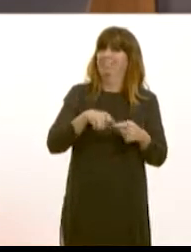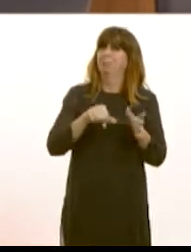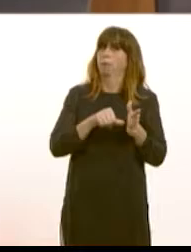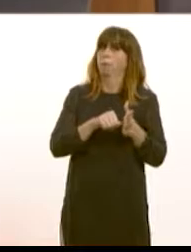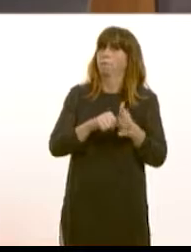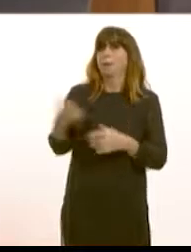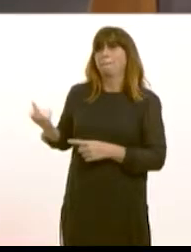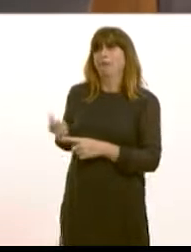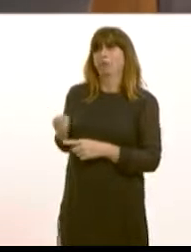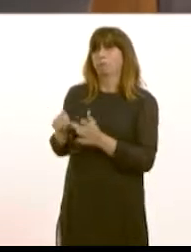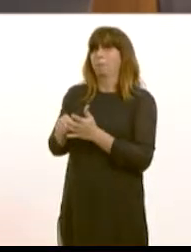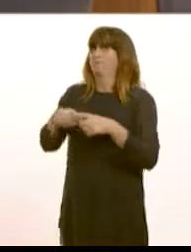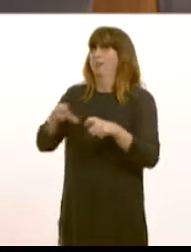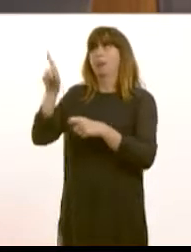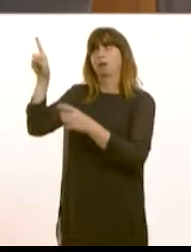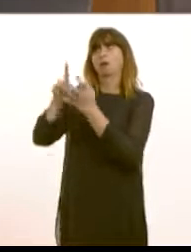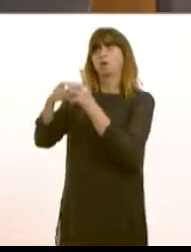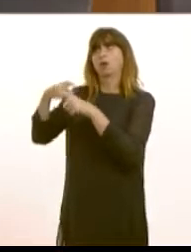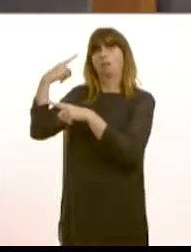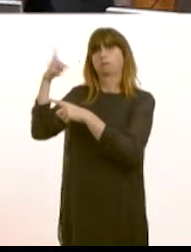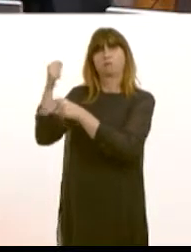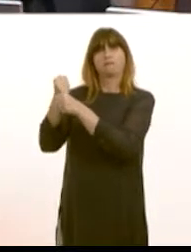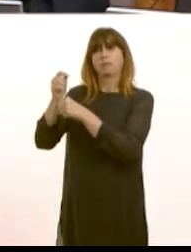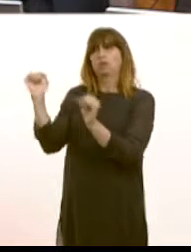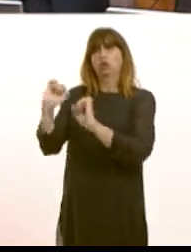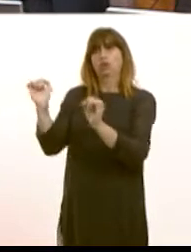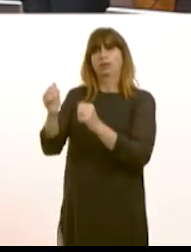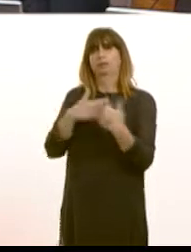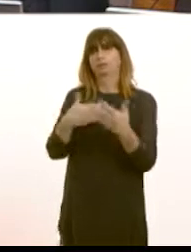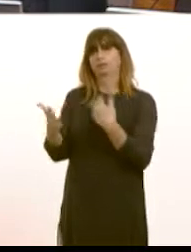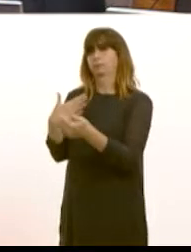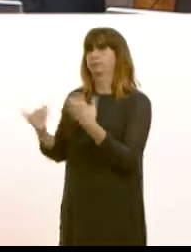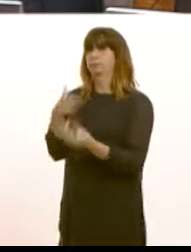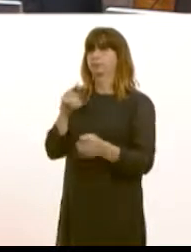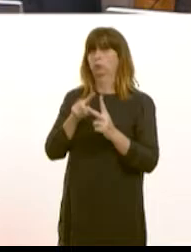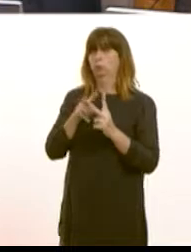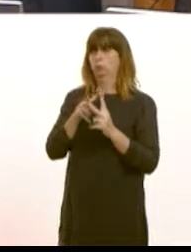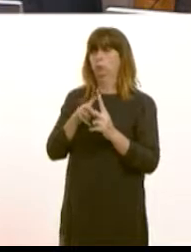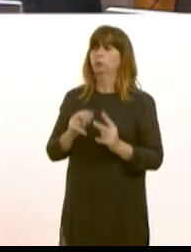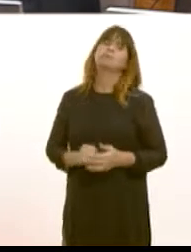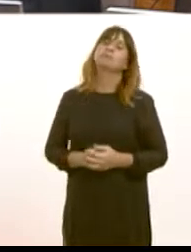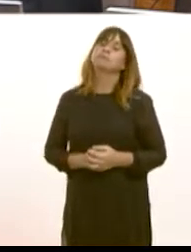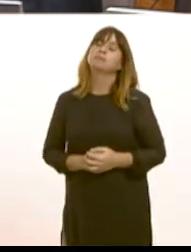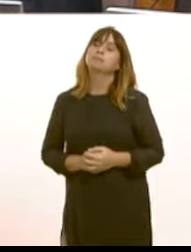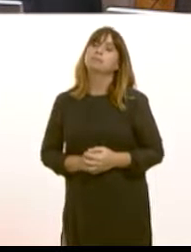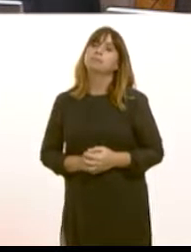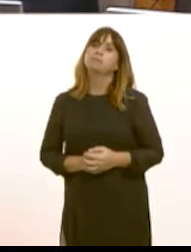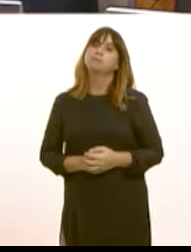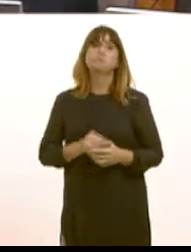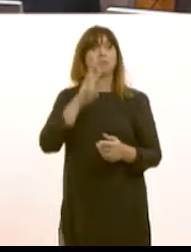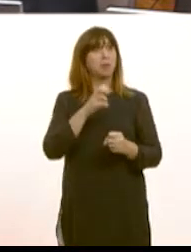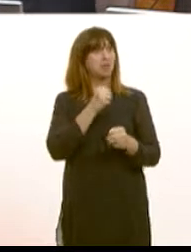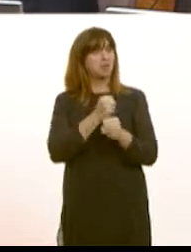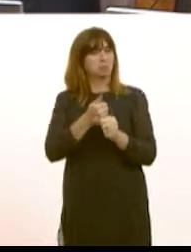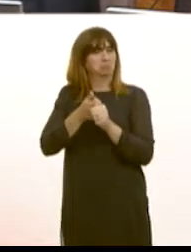the UK government level. David Rees. Thank you for that answer, and we are seeing Welsh Government support for the